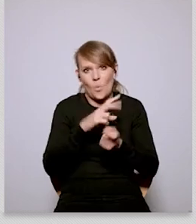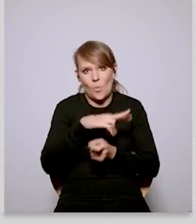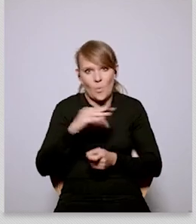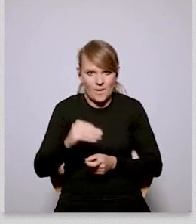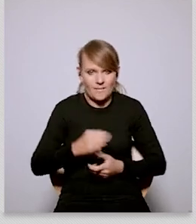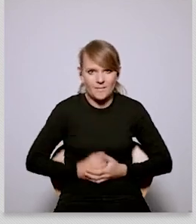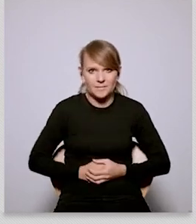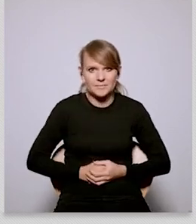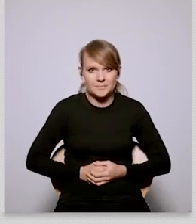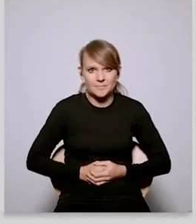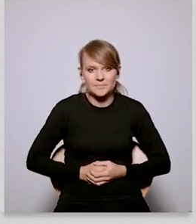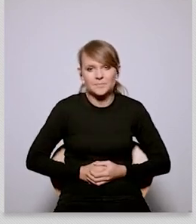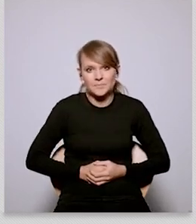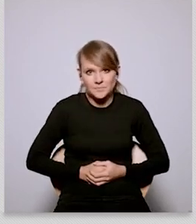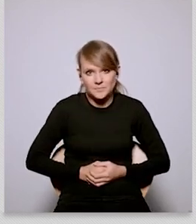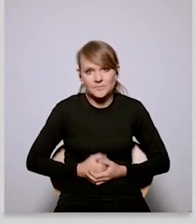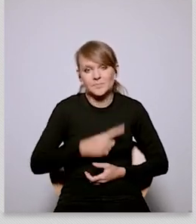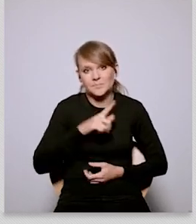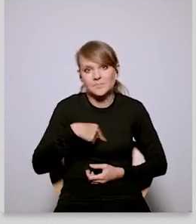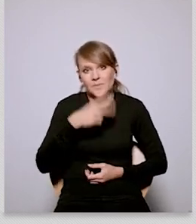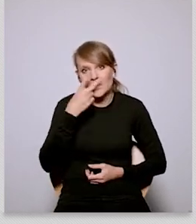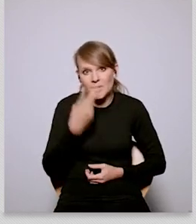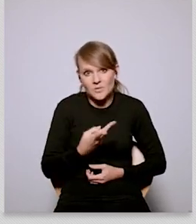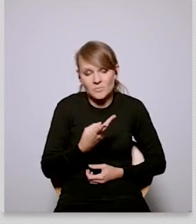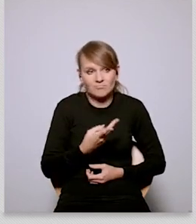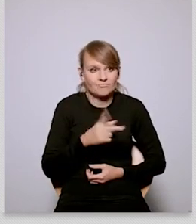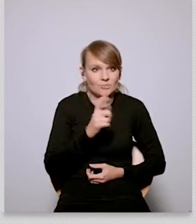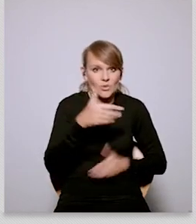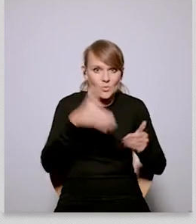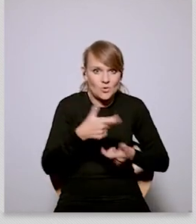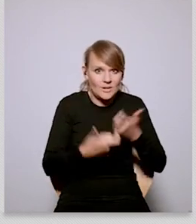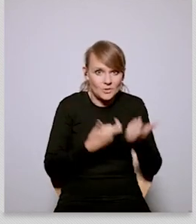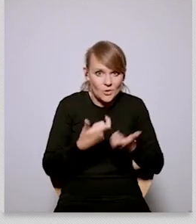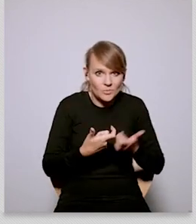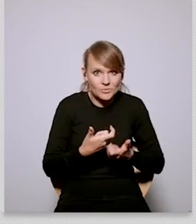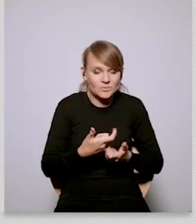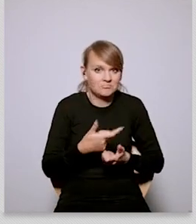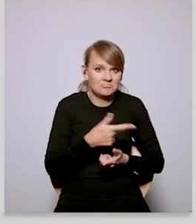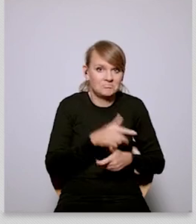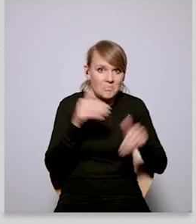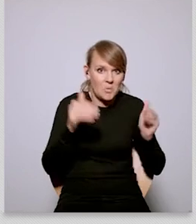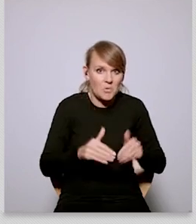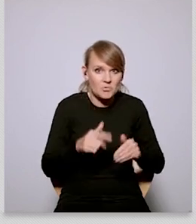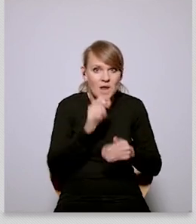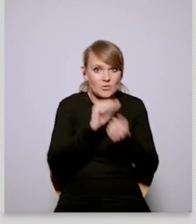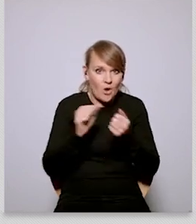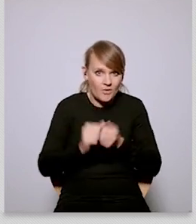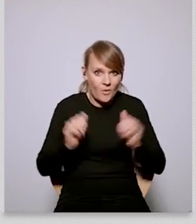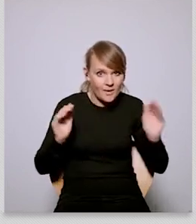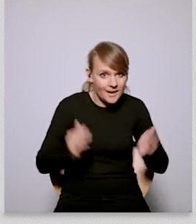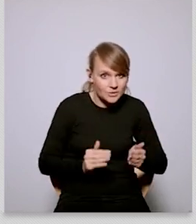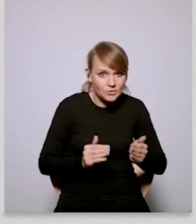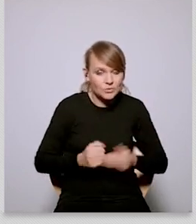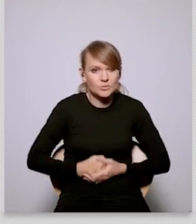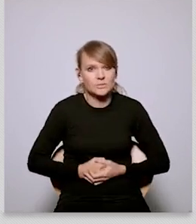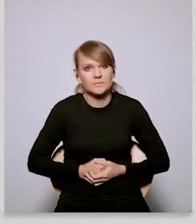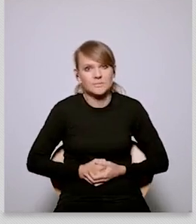the damage can be somehow mitigated and uh yes as i said i mean in other european countries i'm sure this is you know